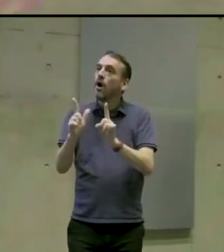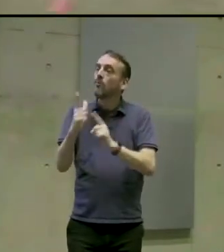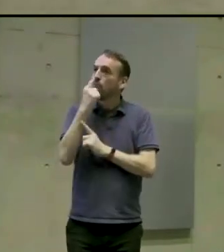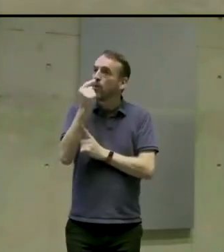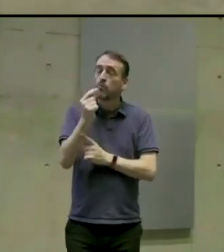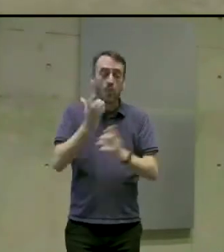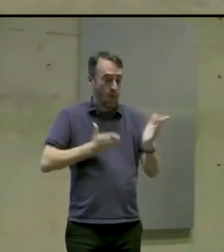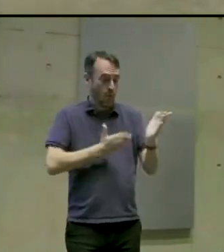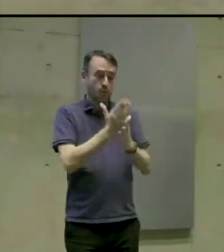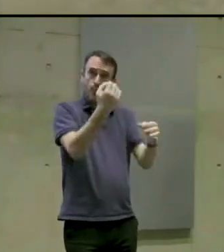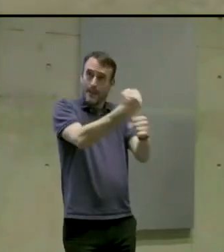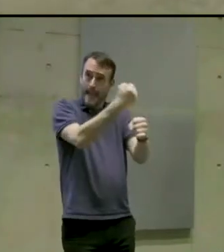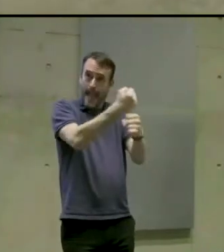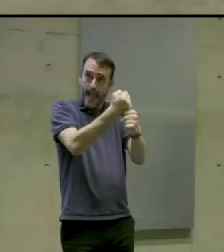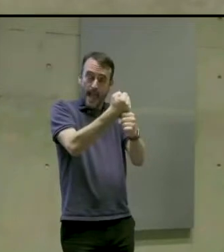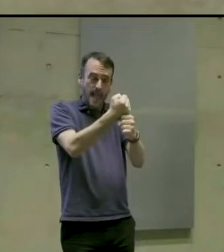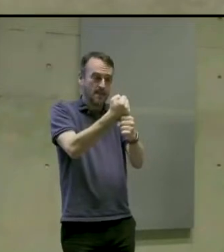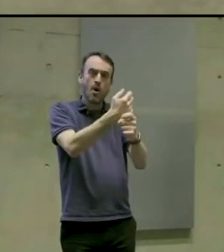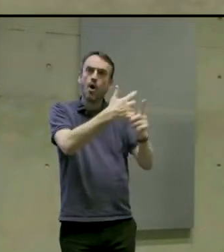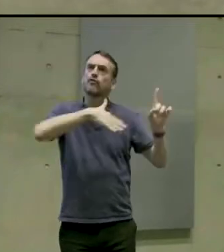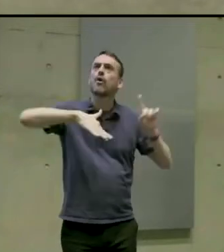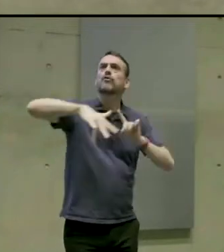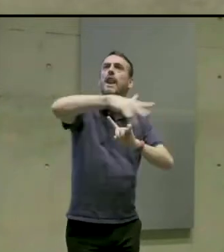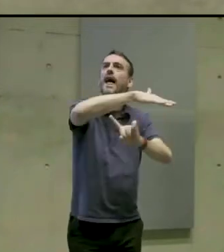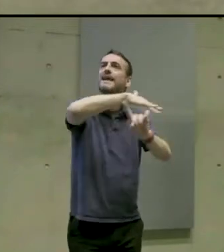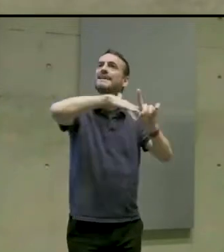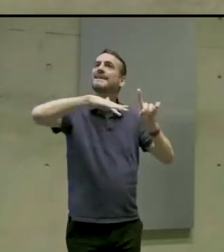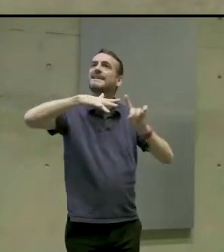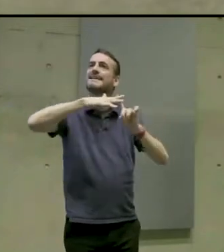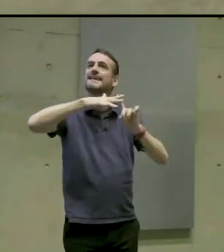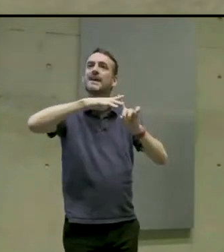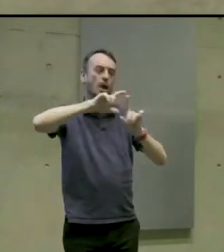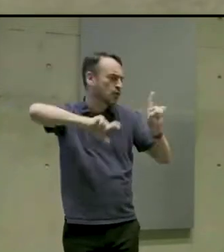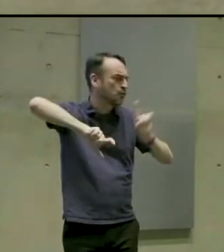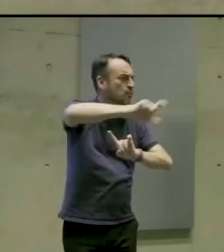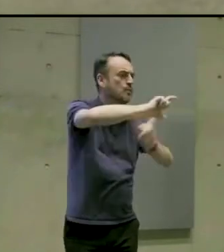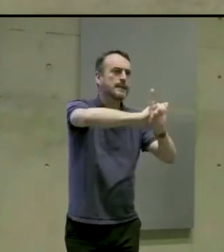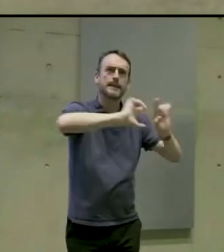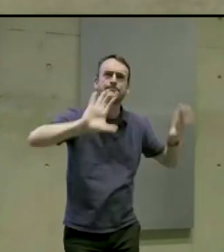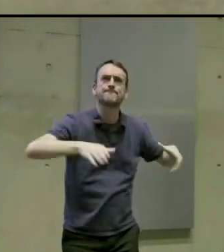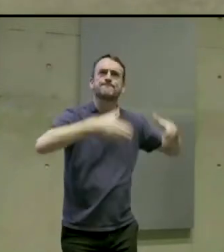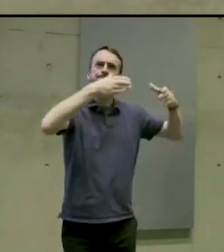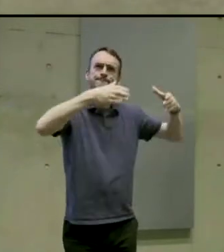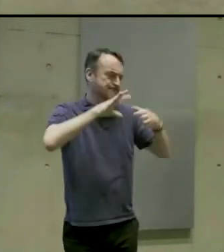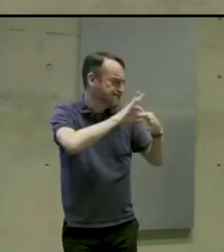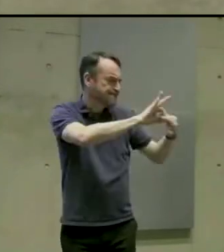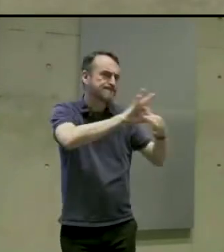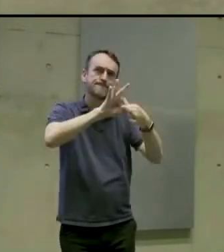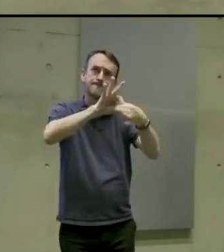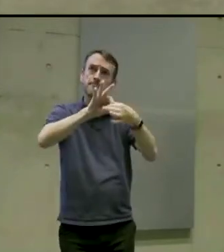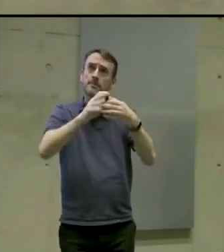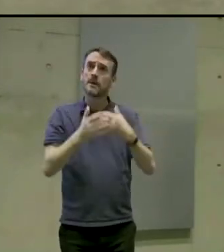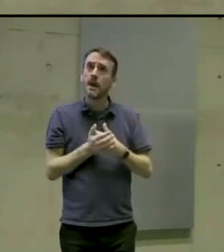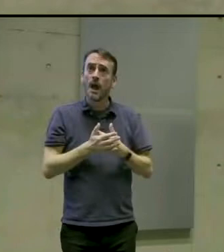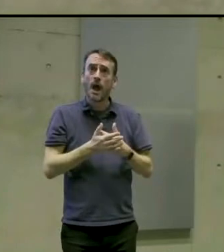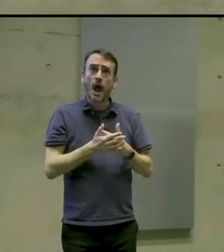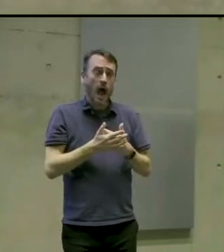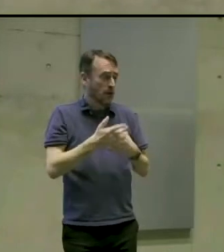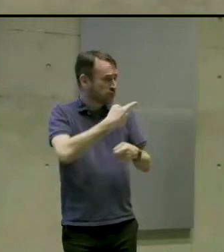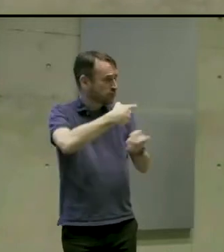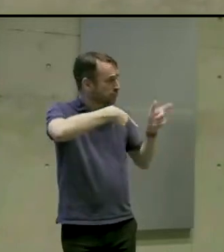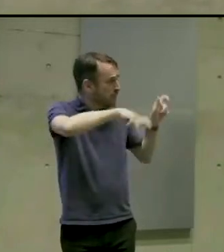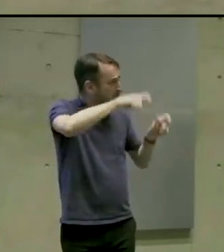and come to events like this and socialise and for some that is the only outlet that they can do that.